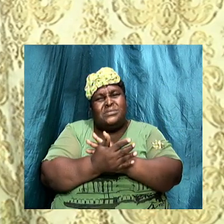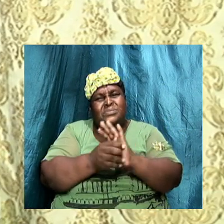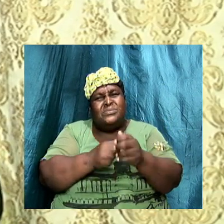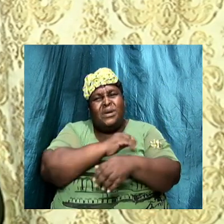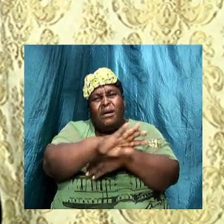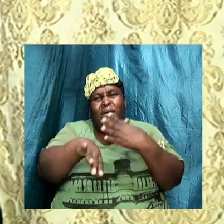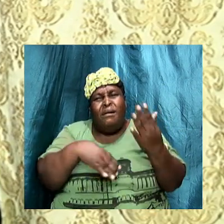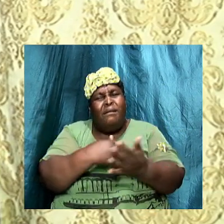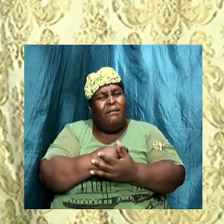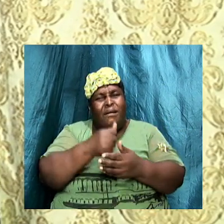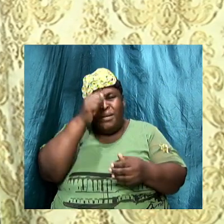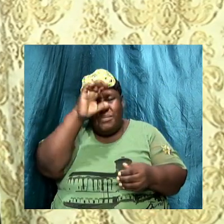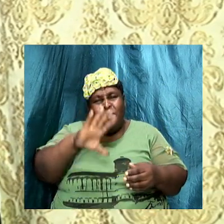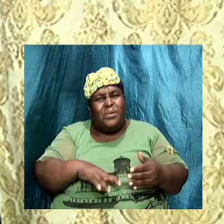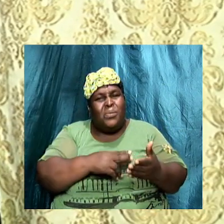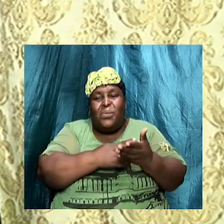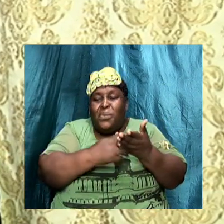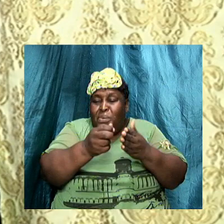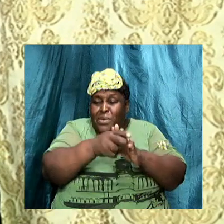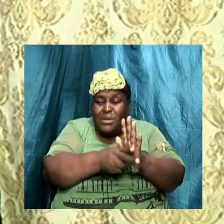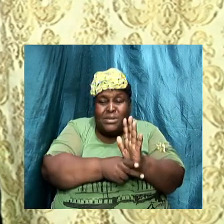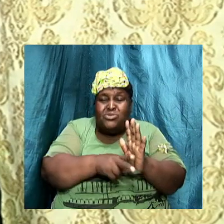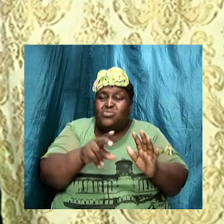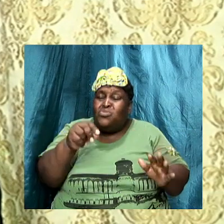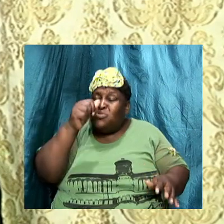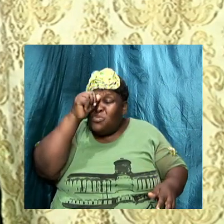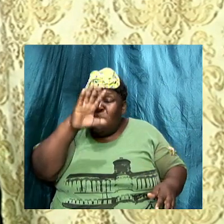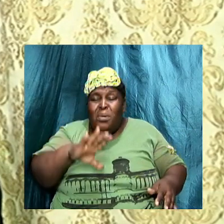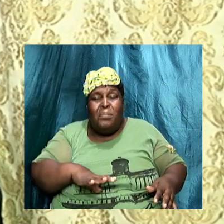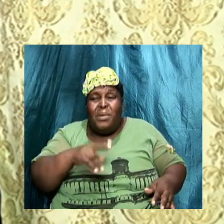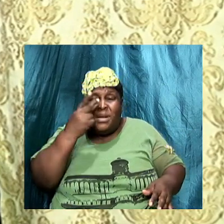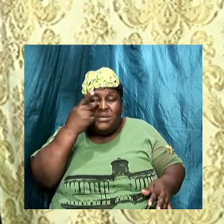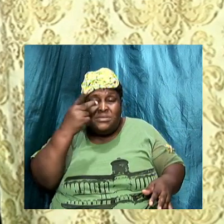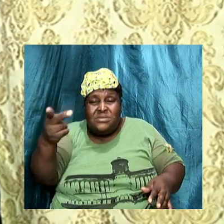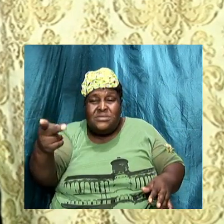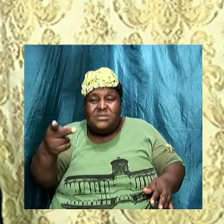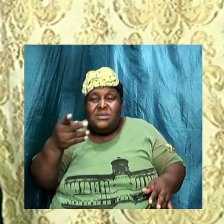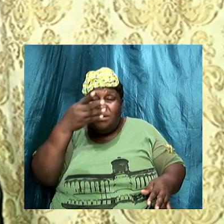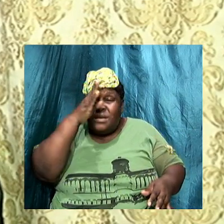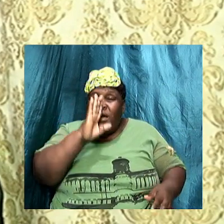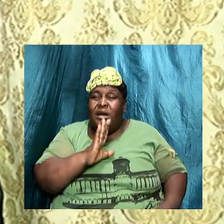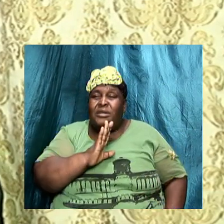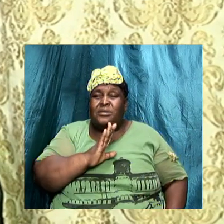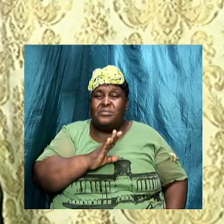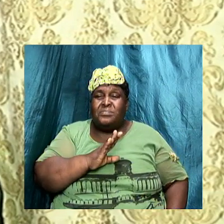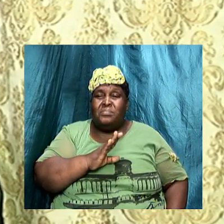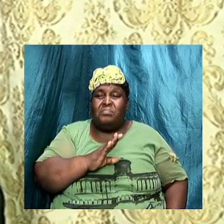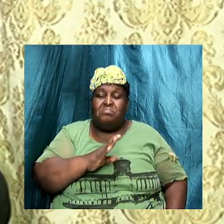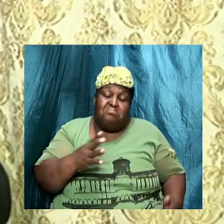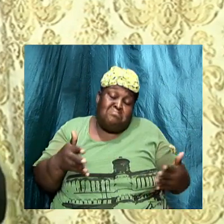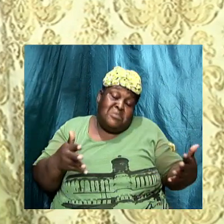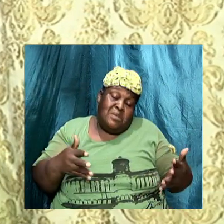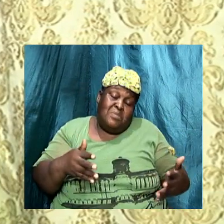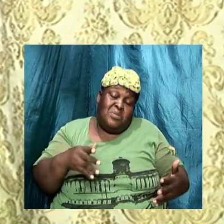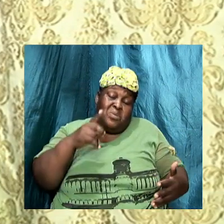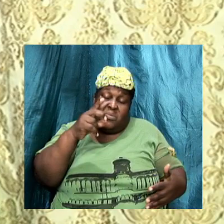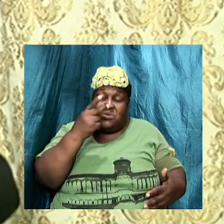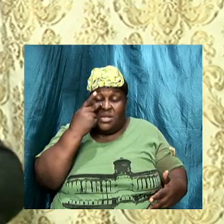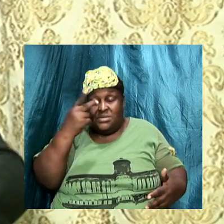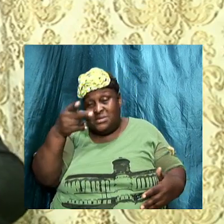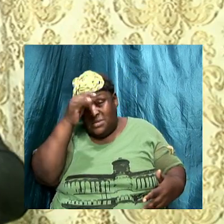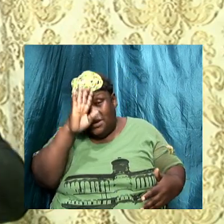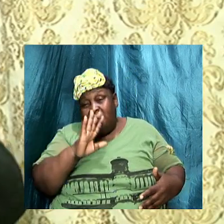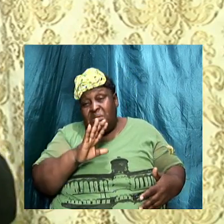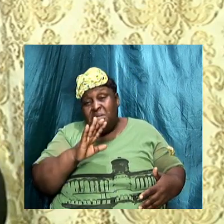without which no man shall see God. You shall see but probably as a frowning judge. So it's important